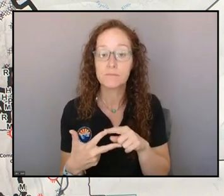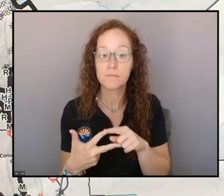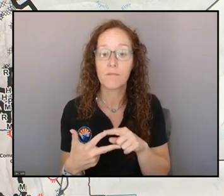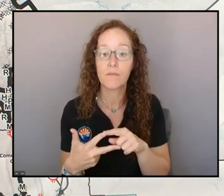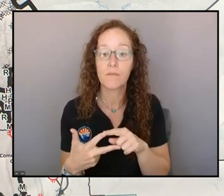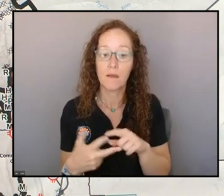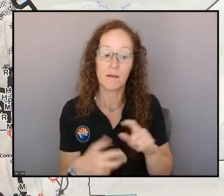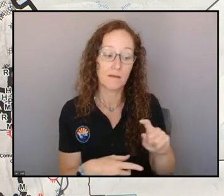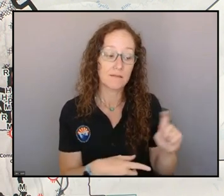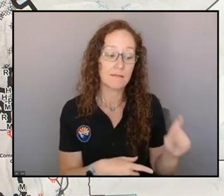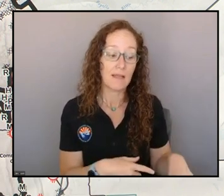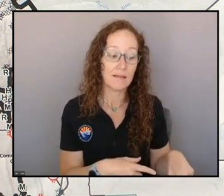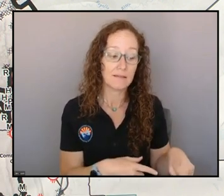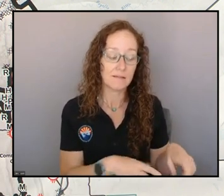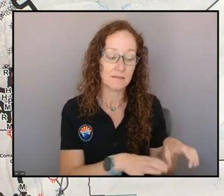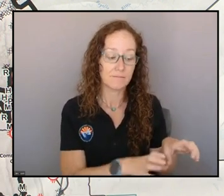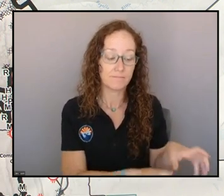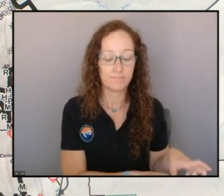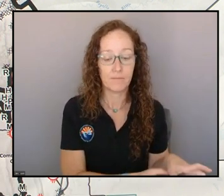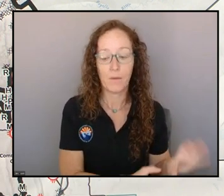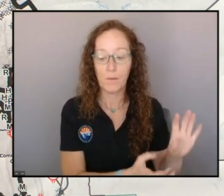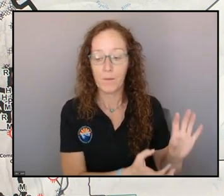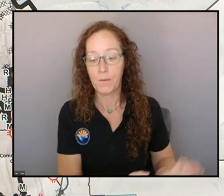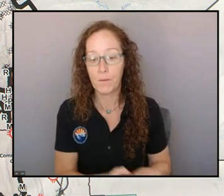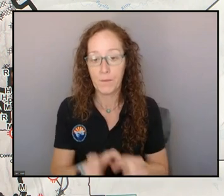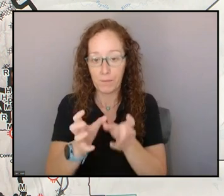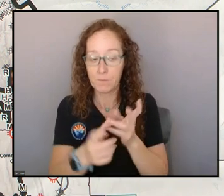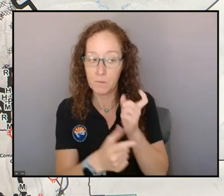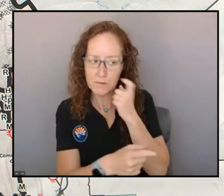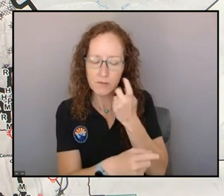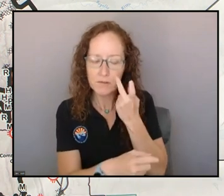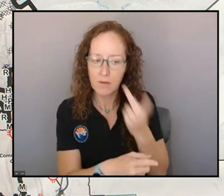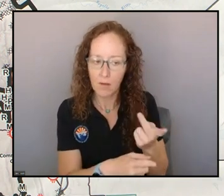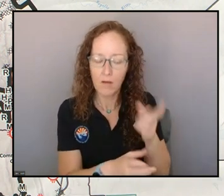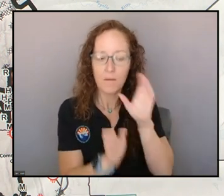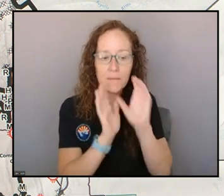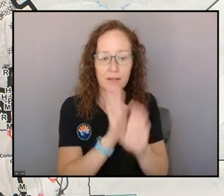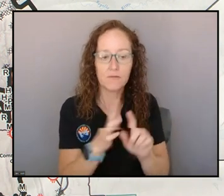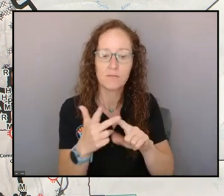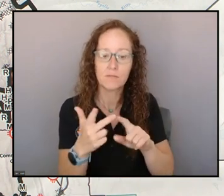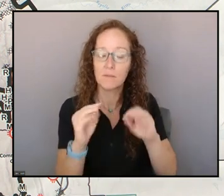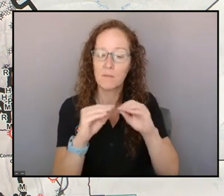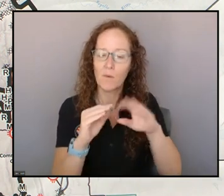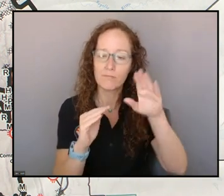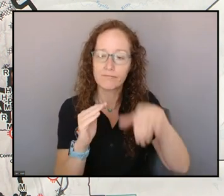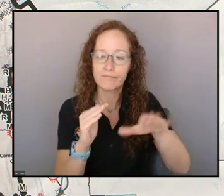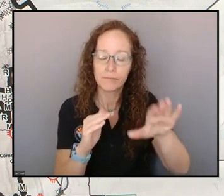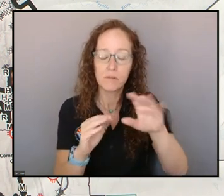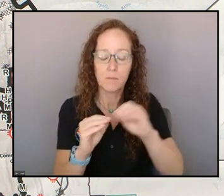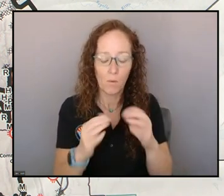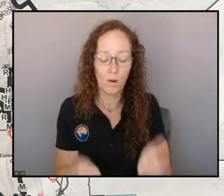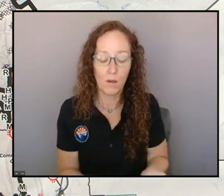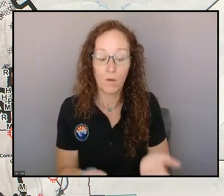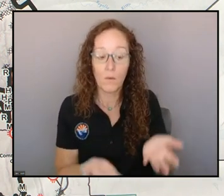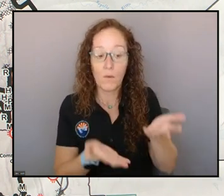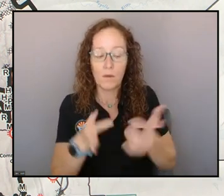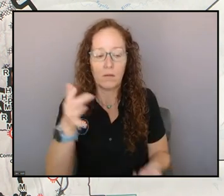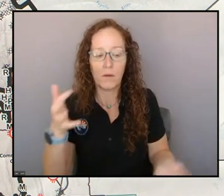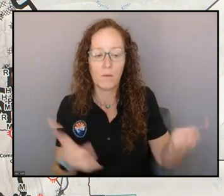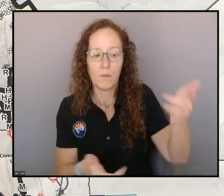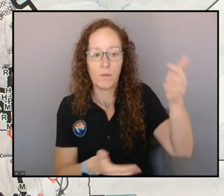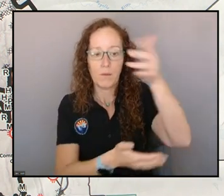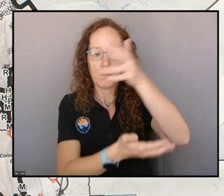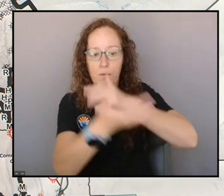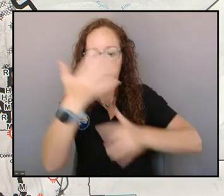Texas on that imagery we just looked at. And then, instability. We're going to get a little bit more instability from that upper level